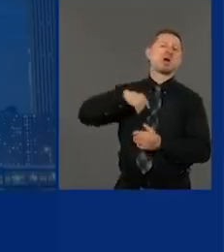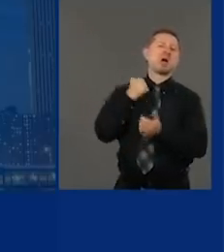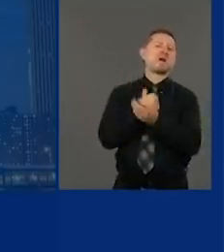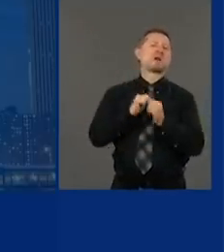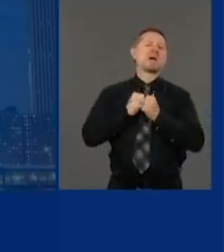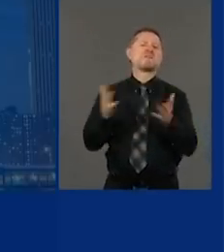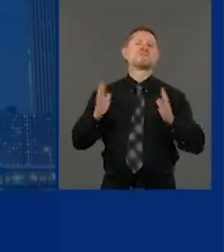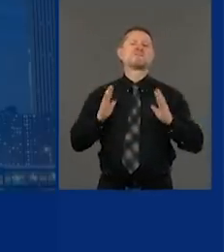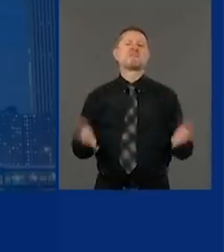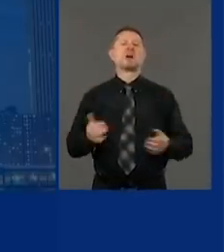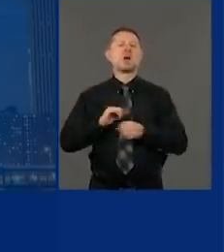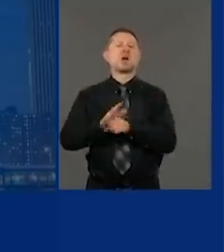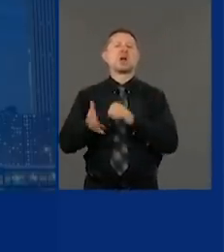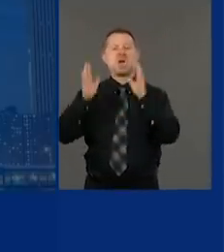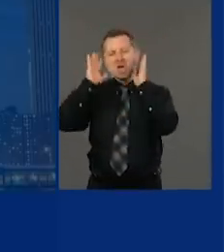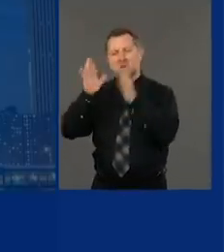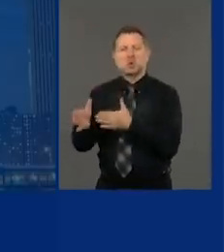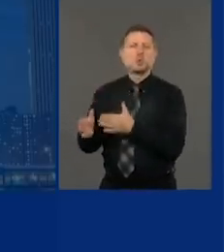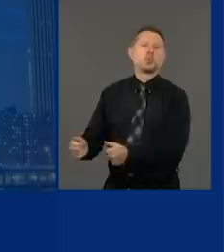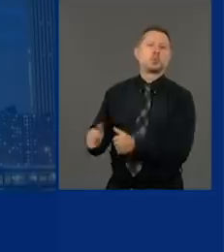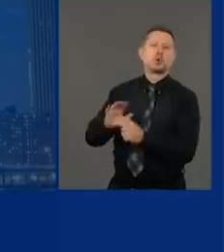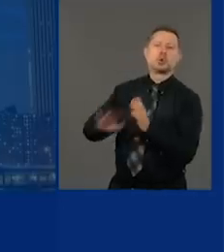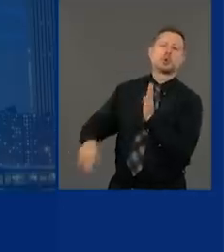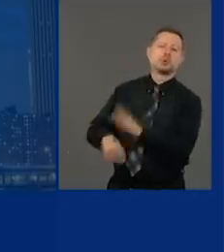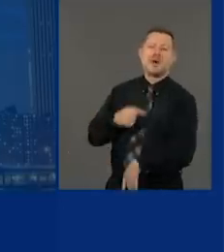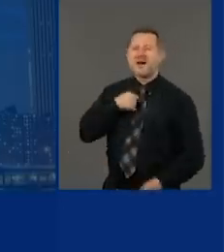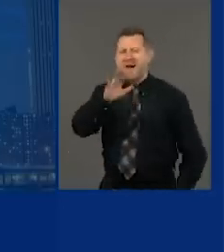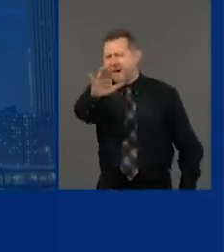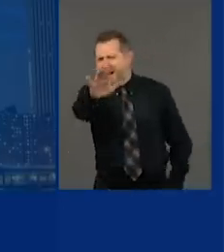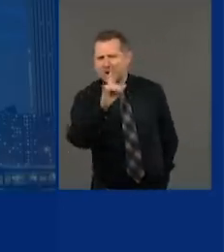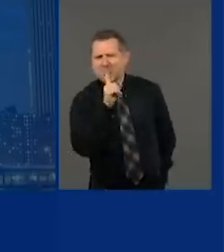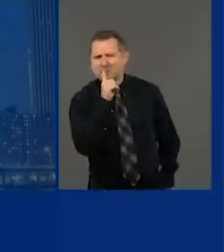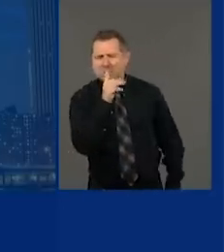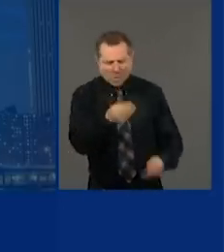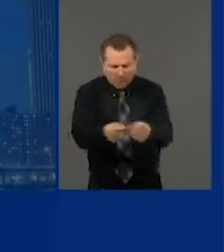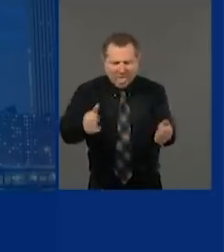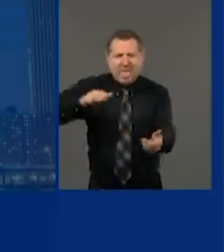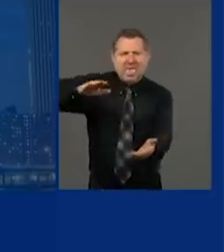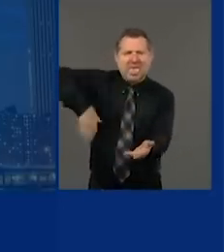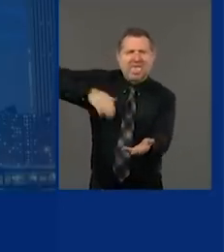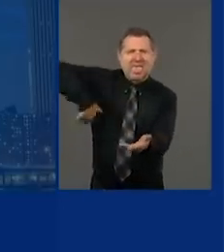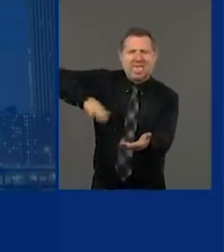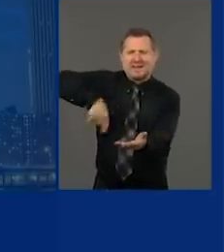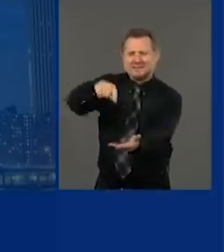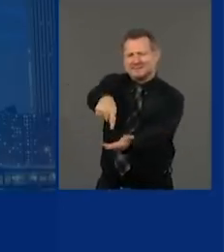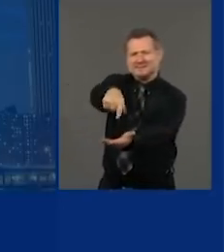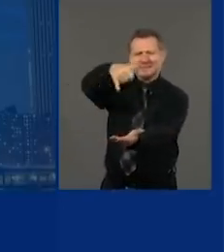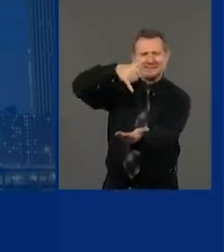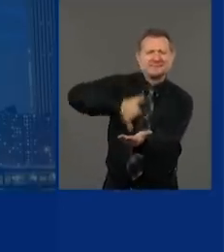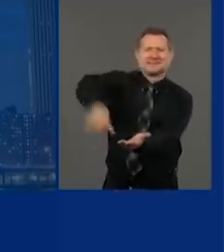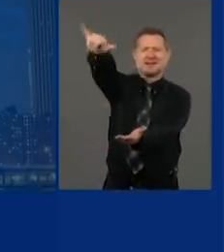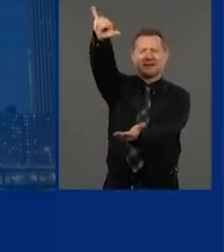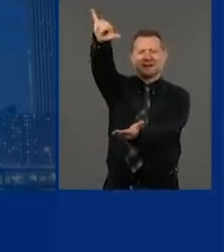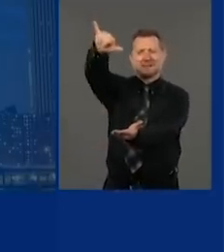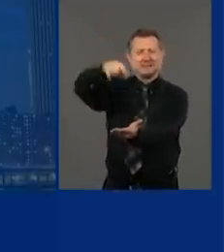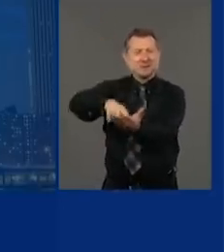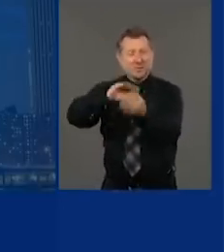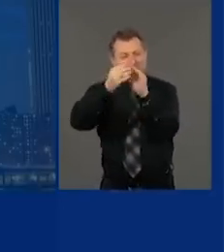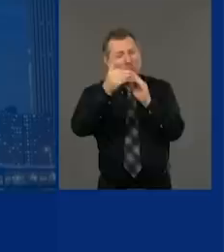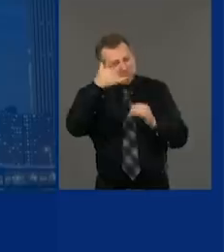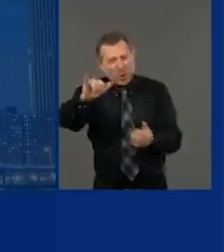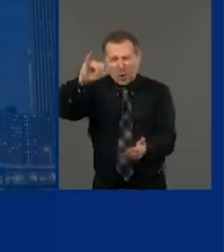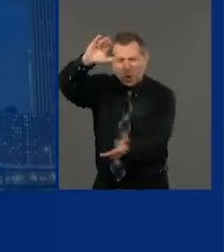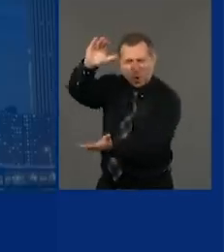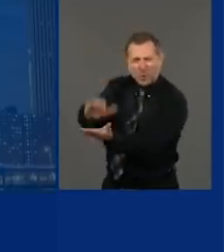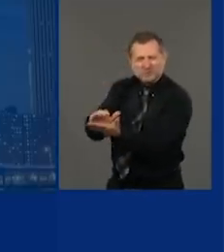nothing to worry about. I never said there's nothing to worry about. I never said that. I said the numbers are good. I worry every day.